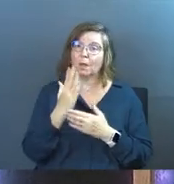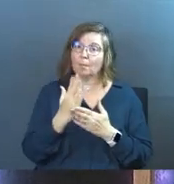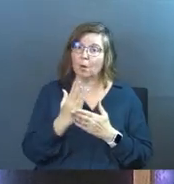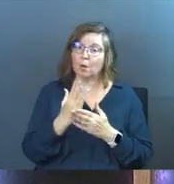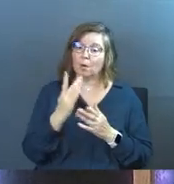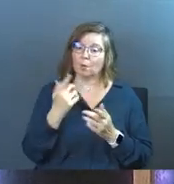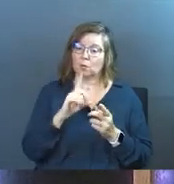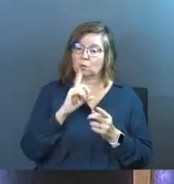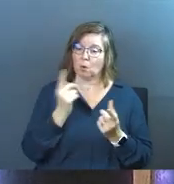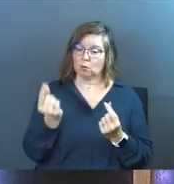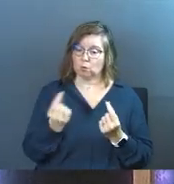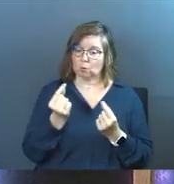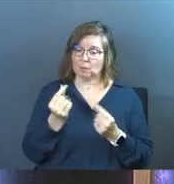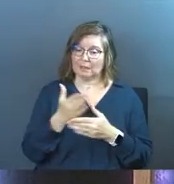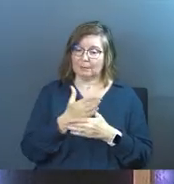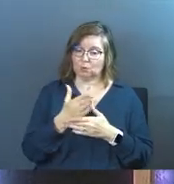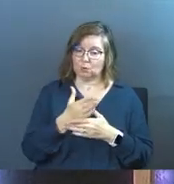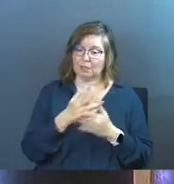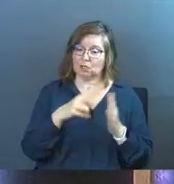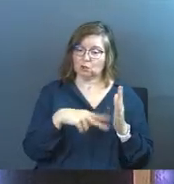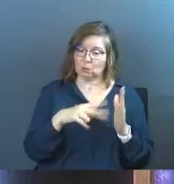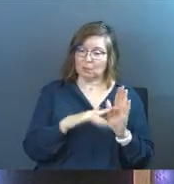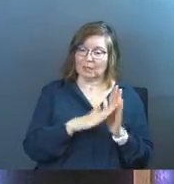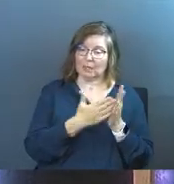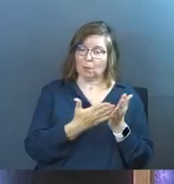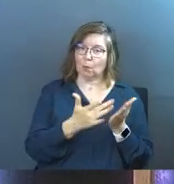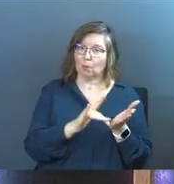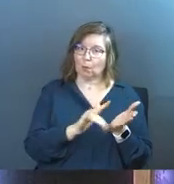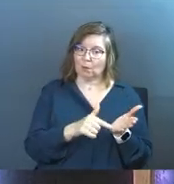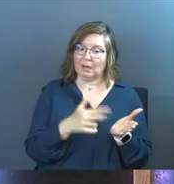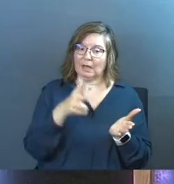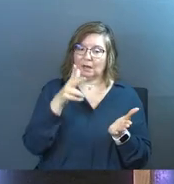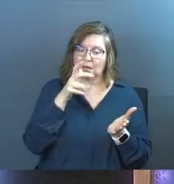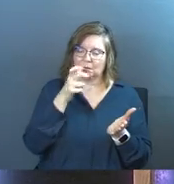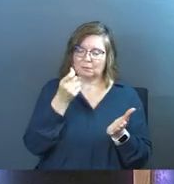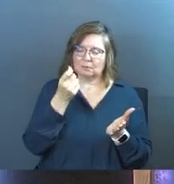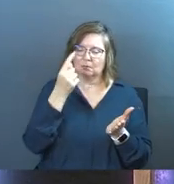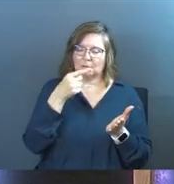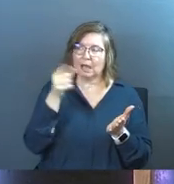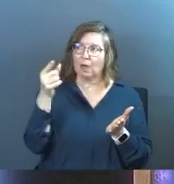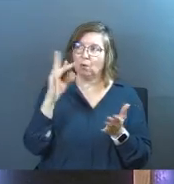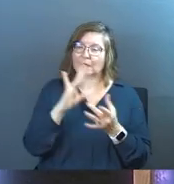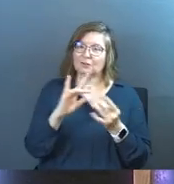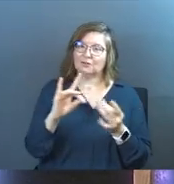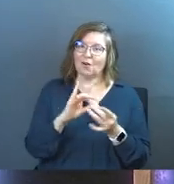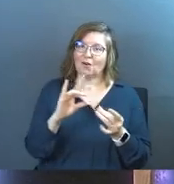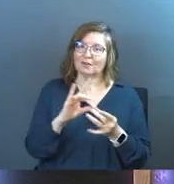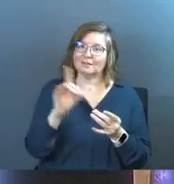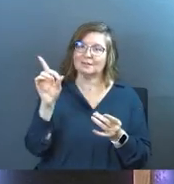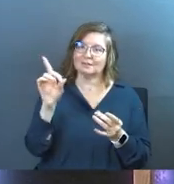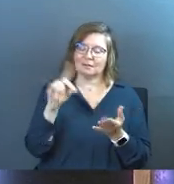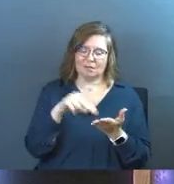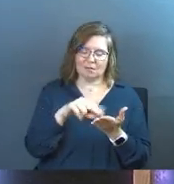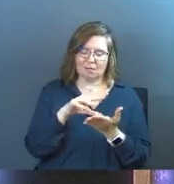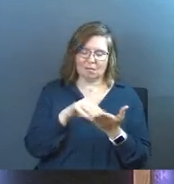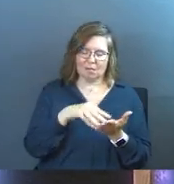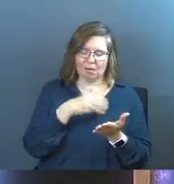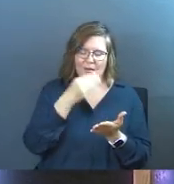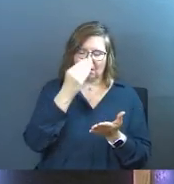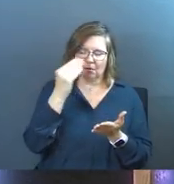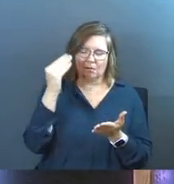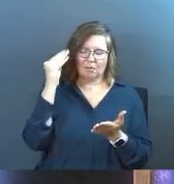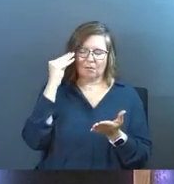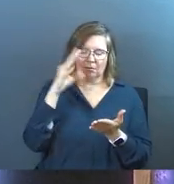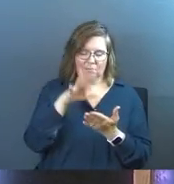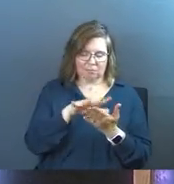of it is what you are doing in between because you're reading God's word and you're hearing how he talks. And here's the deal.